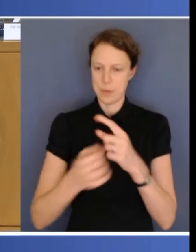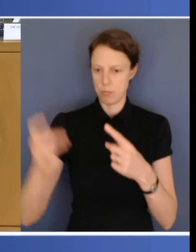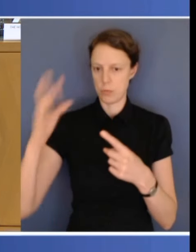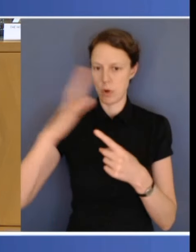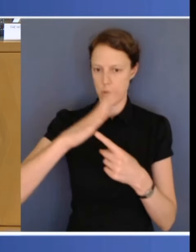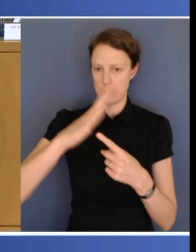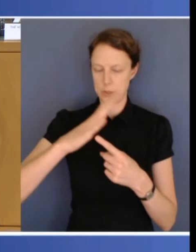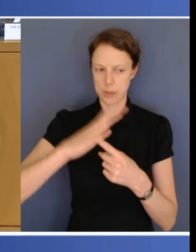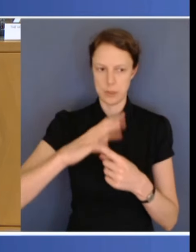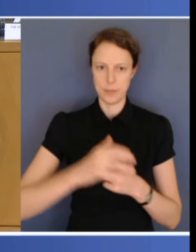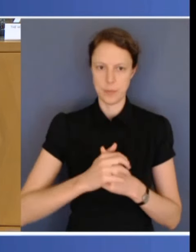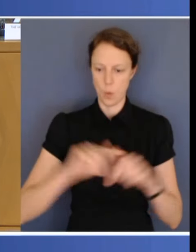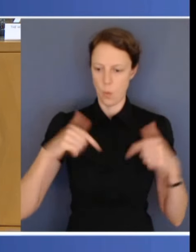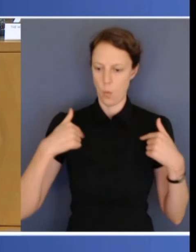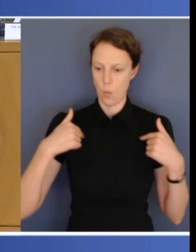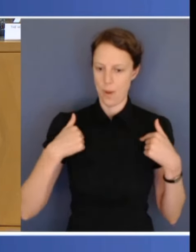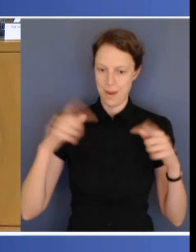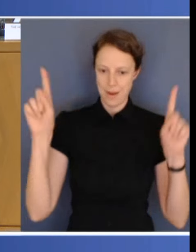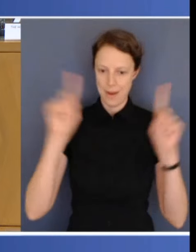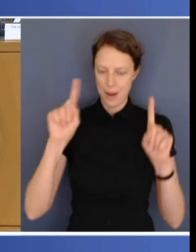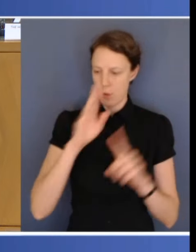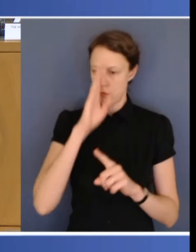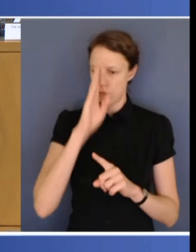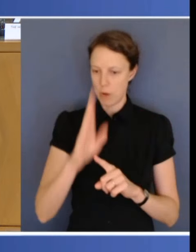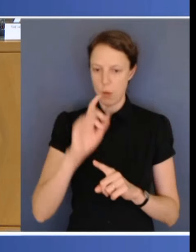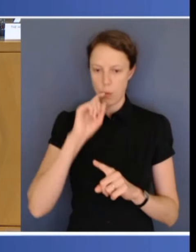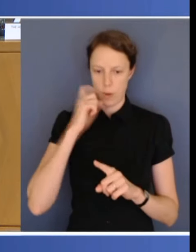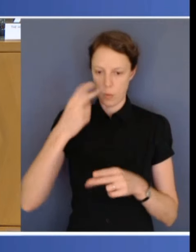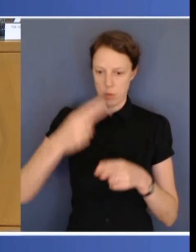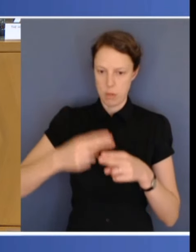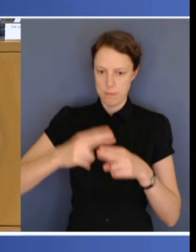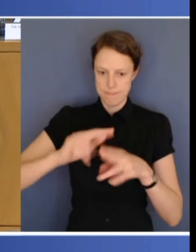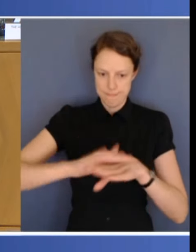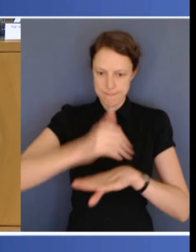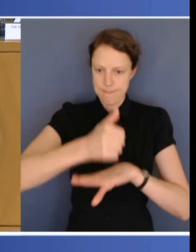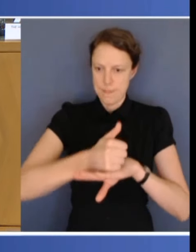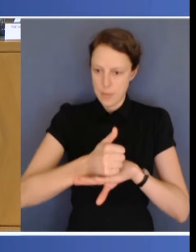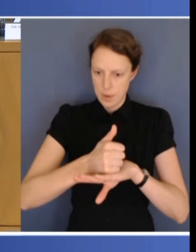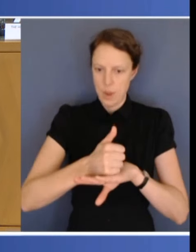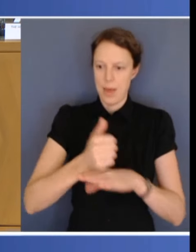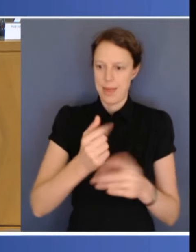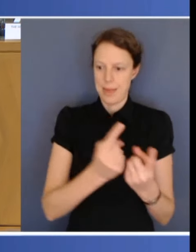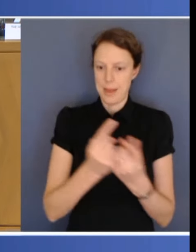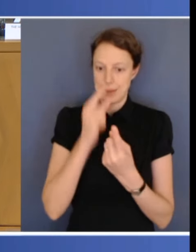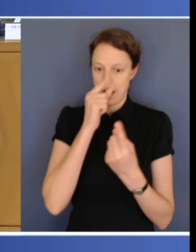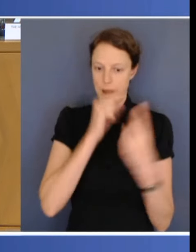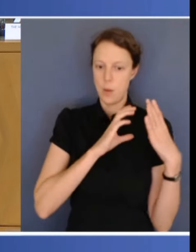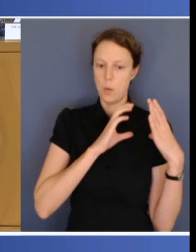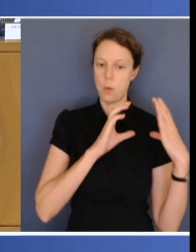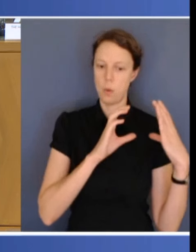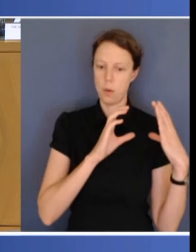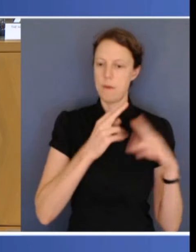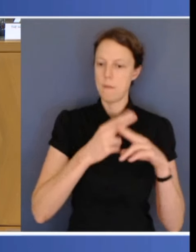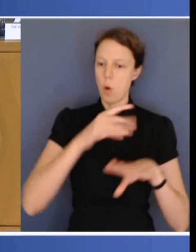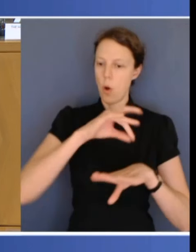pressure off hospitals through further strengthening Medicare, but we're also locking in long-term structural health reform.